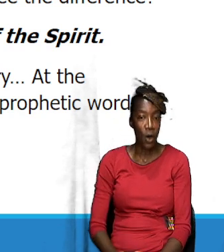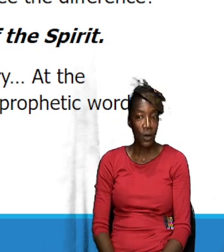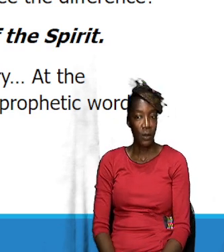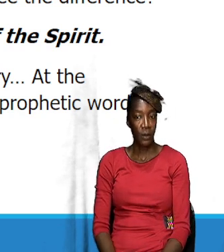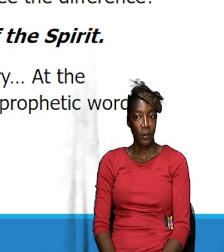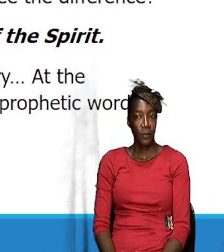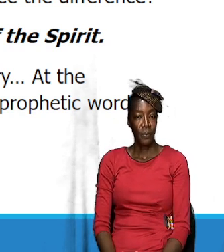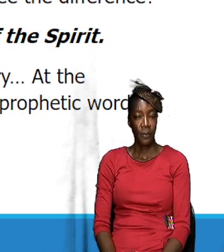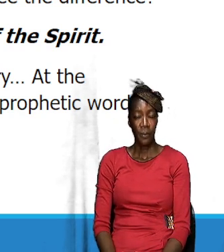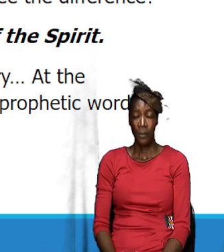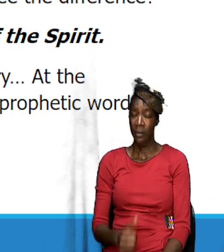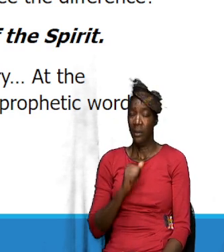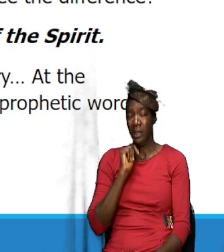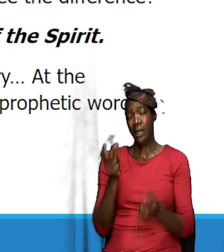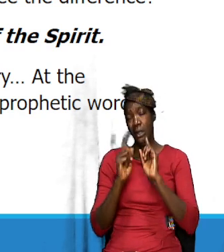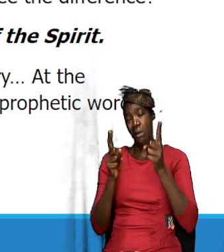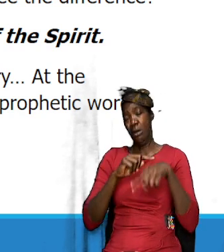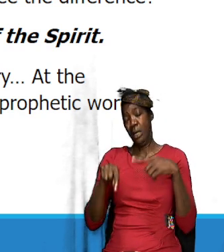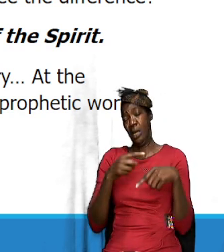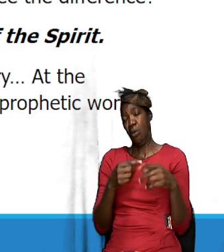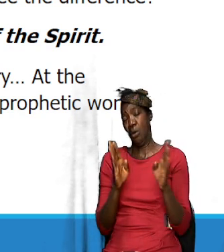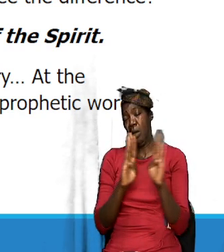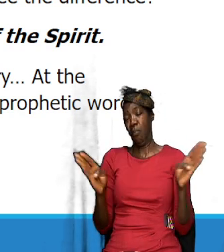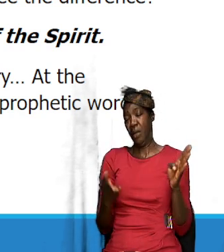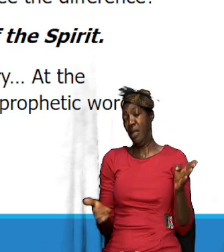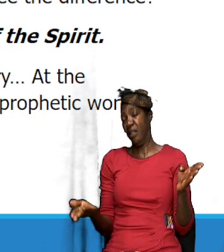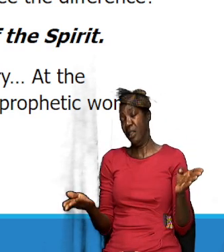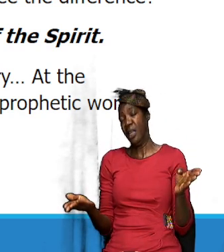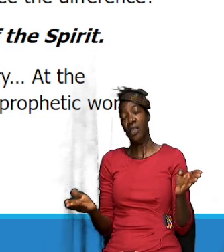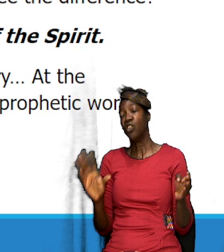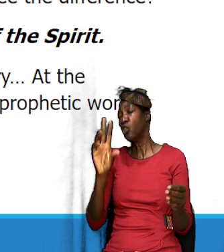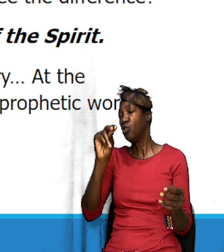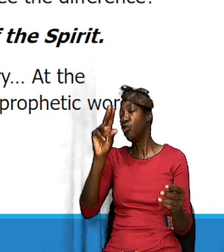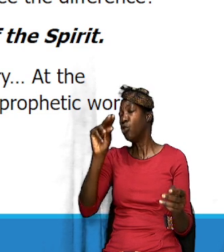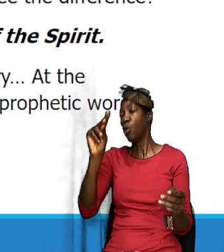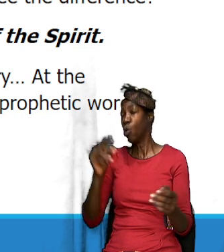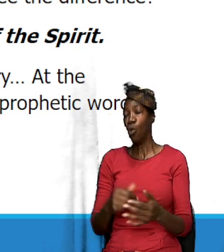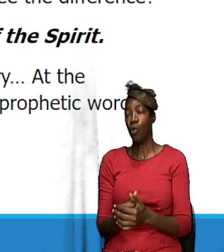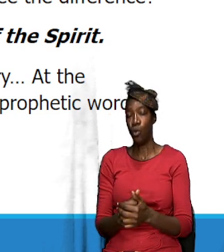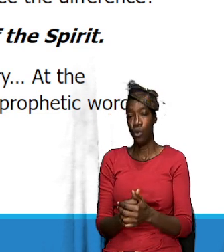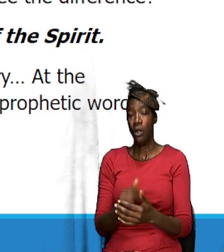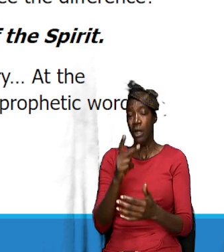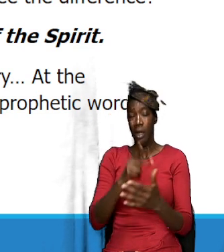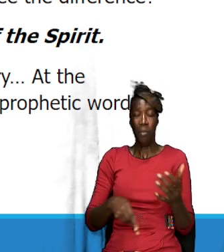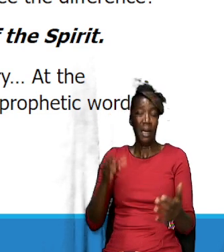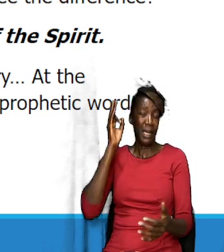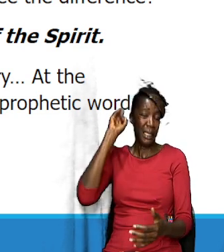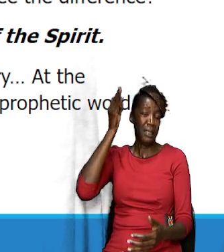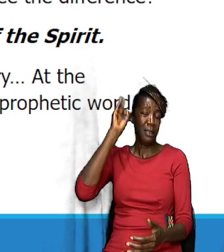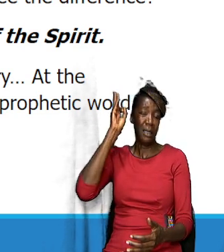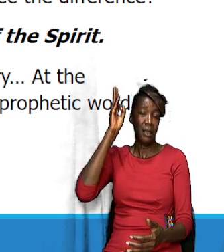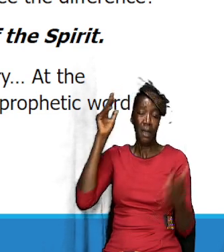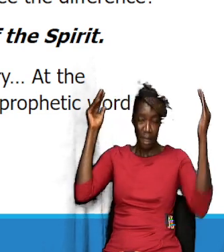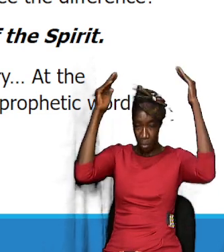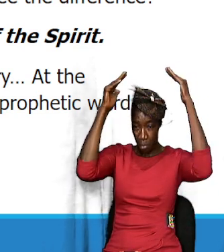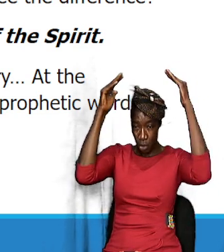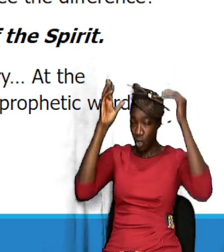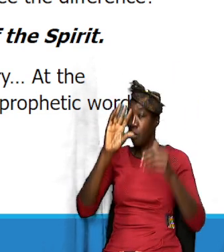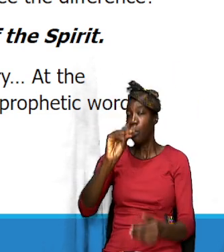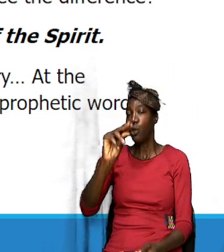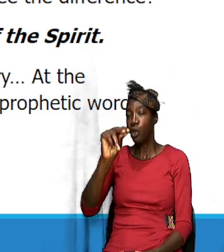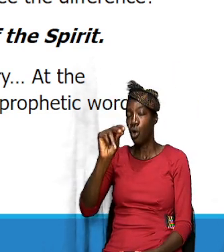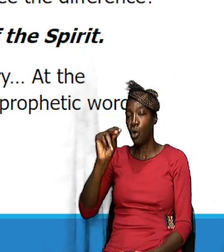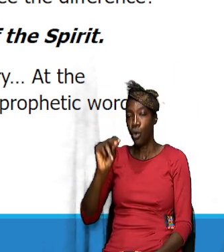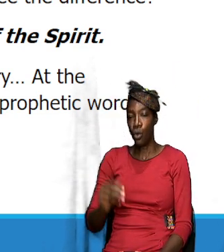And as I said, I'm not talking about the big things now necessarily. I'm not talking about being a pastor or preacher or anything. Even